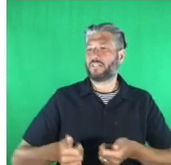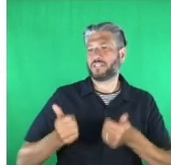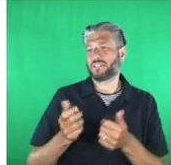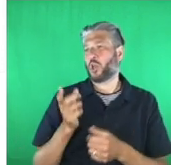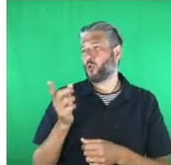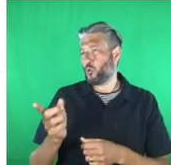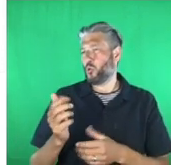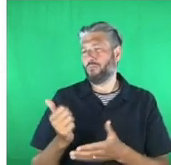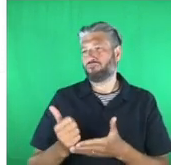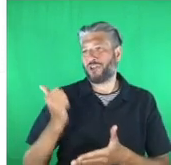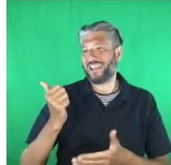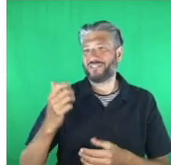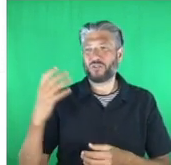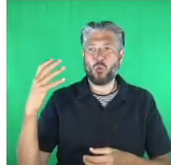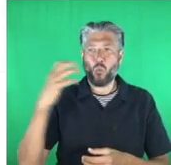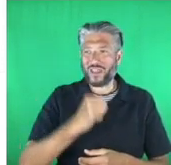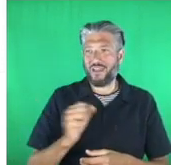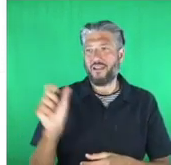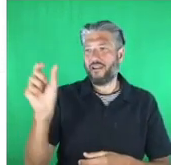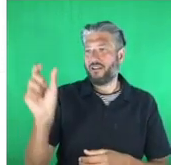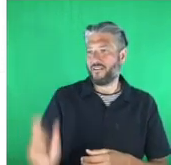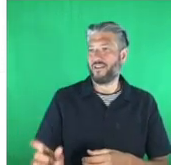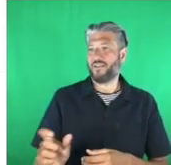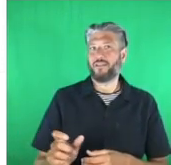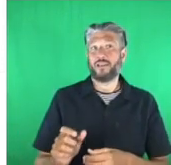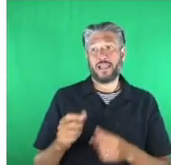And please keep up the good work.